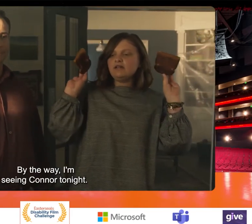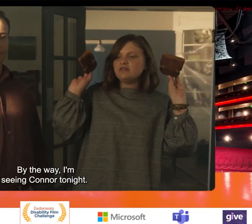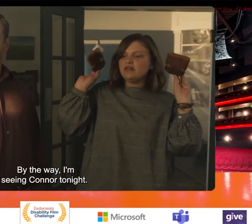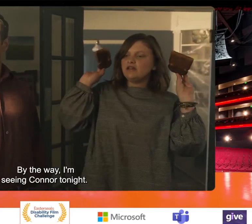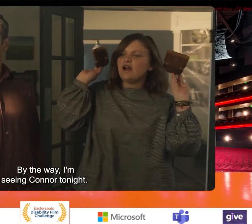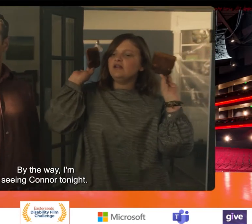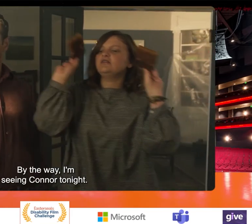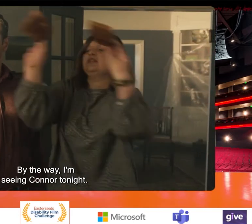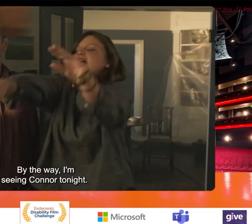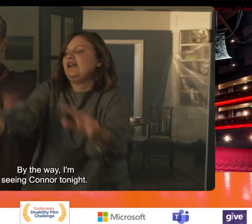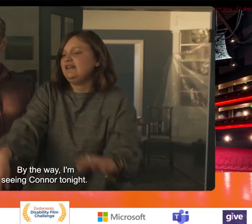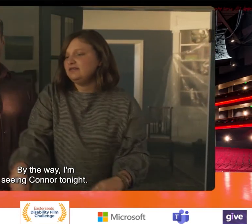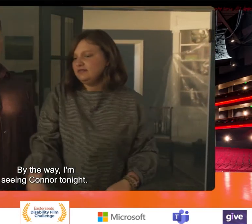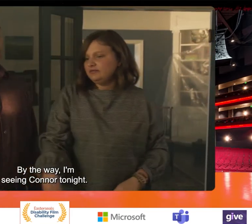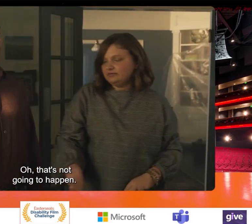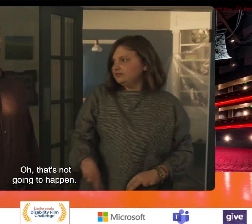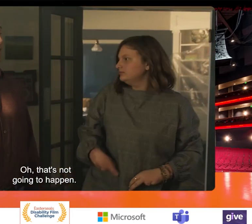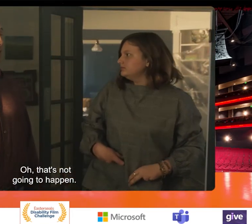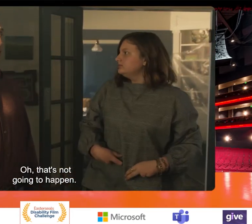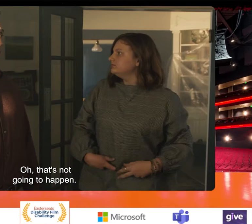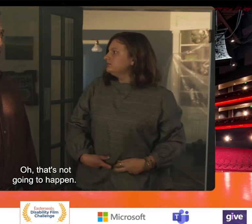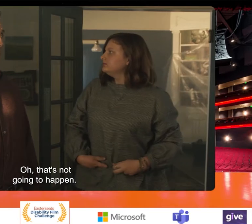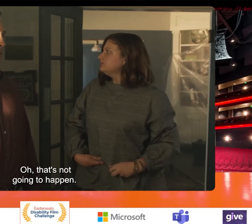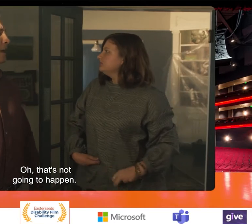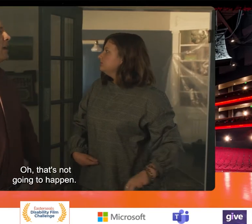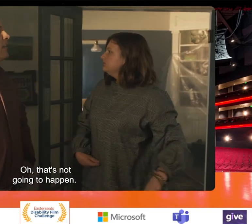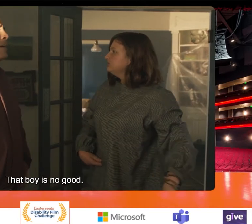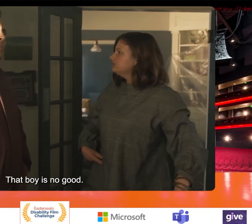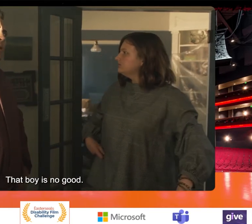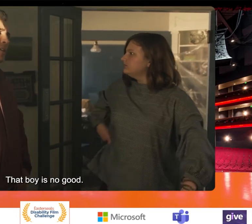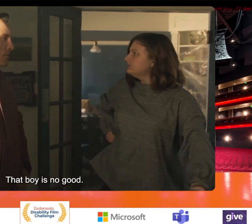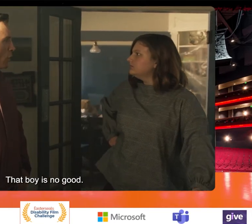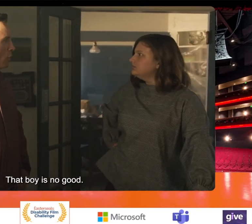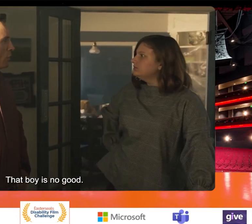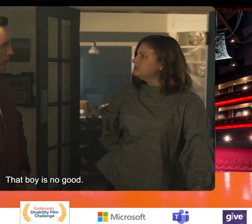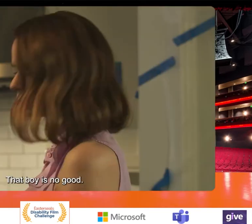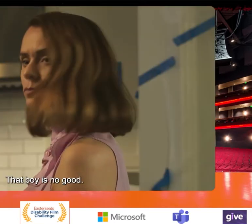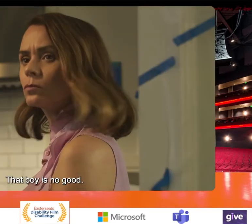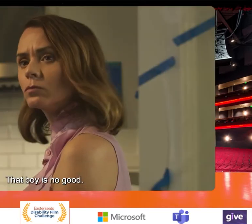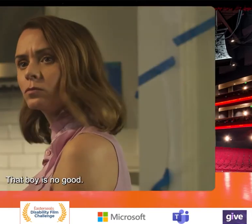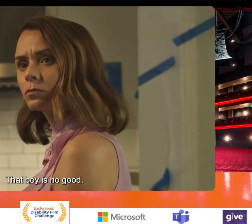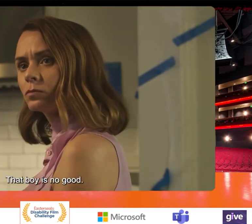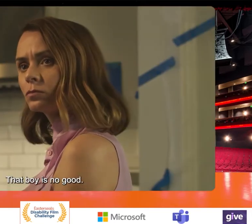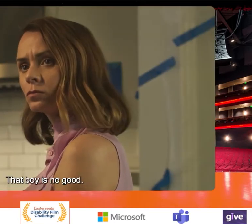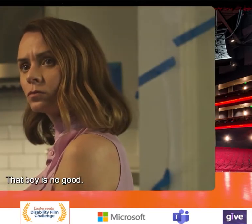By the way, I'm seeing Connor tonight. Oh, that's not going to happen. That boy is no good.